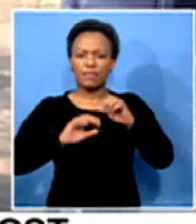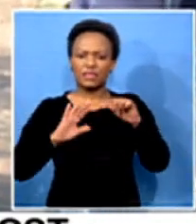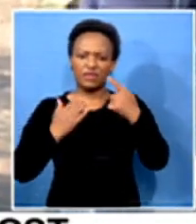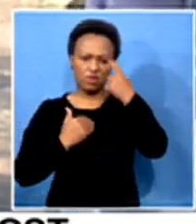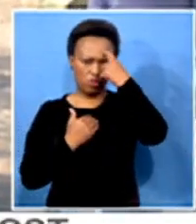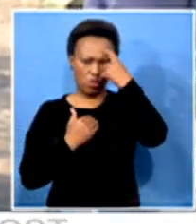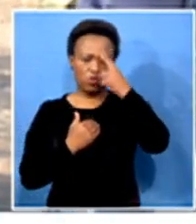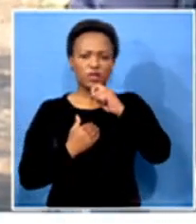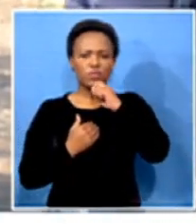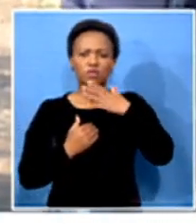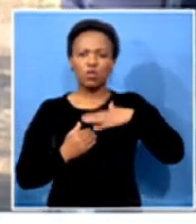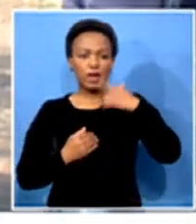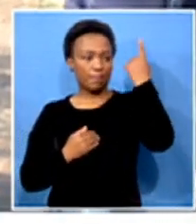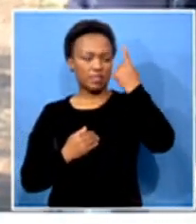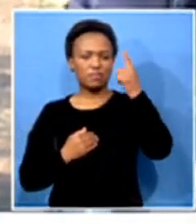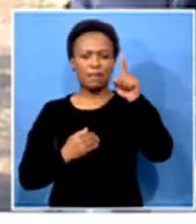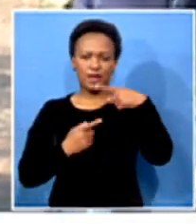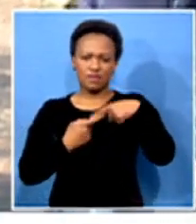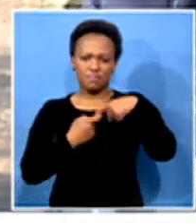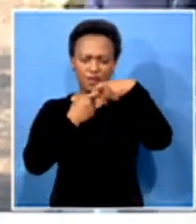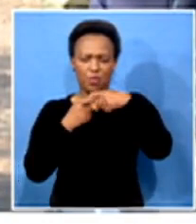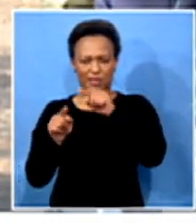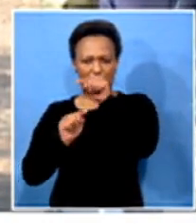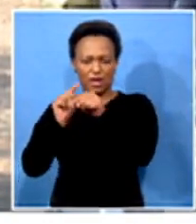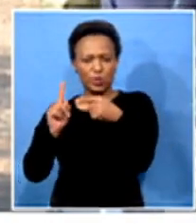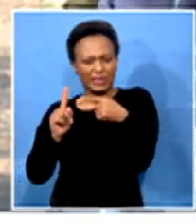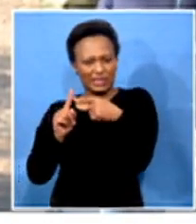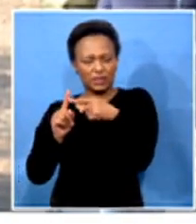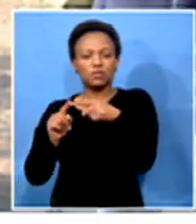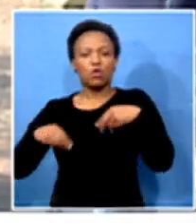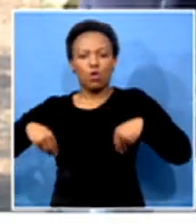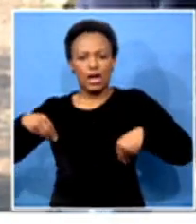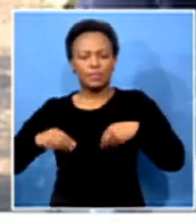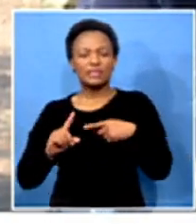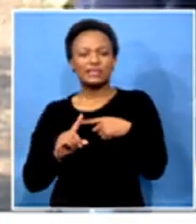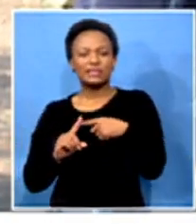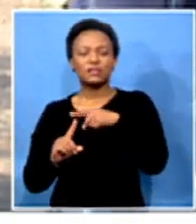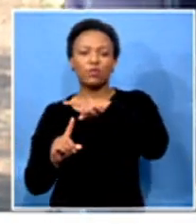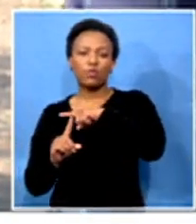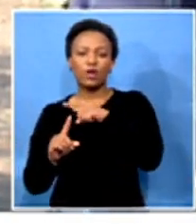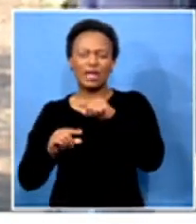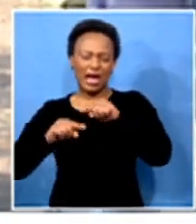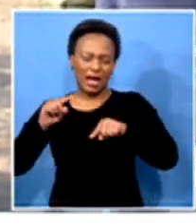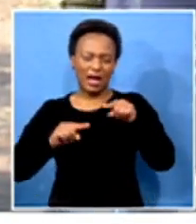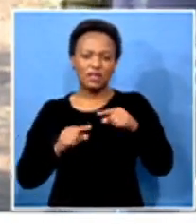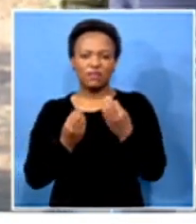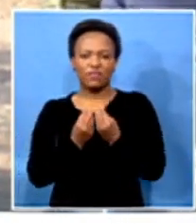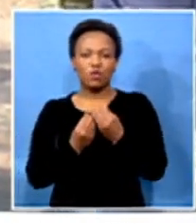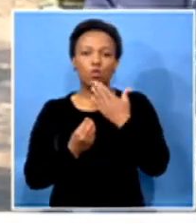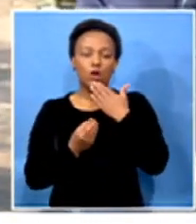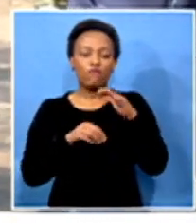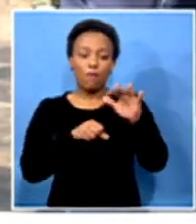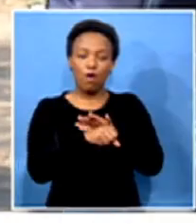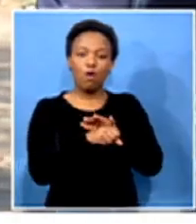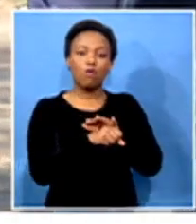They want the principal suspended. They are accusing her of corruption and various other things. But to talk to us about this issue,